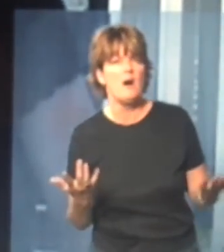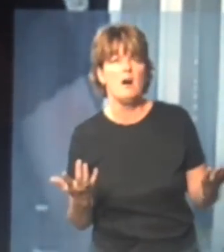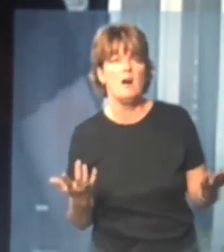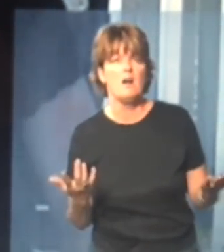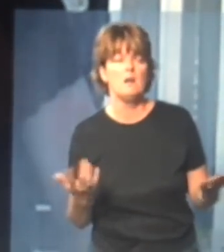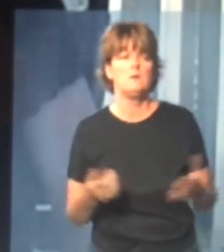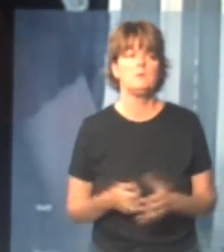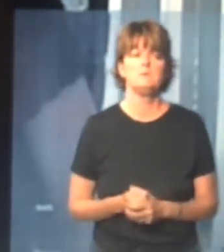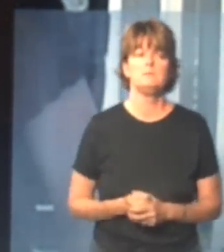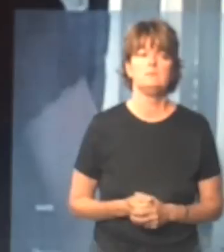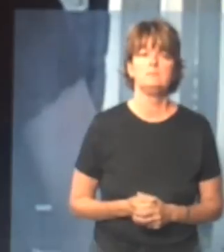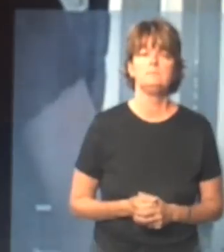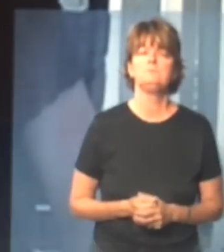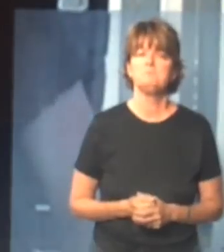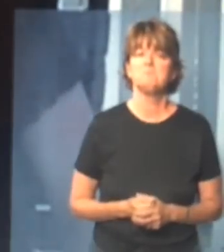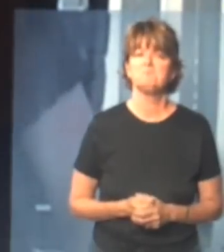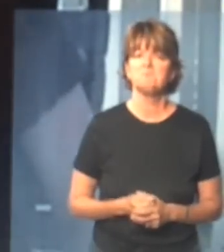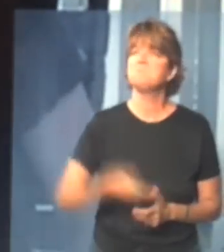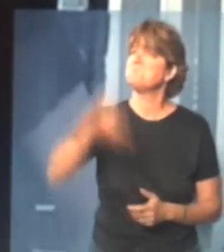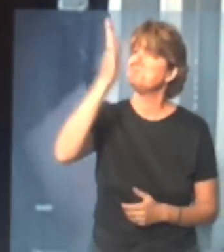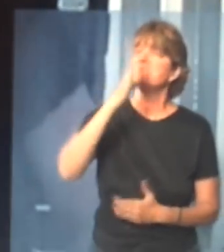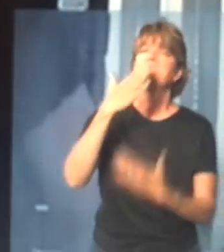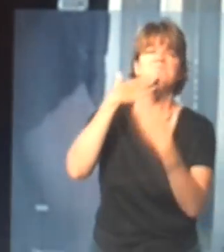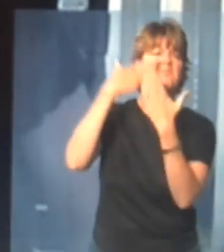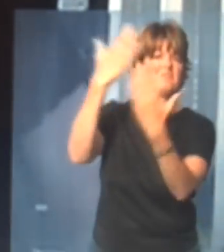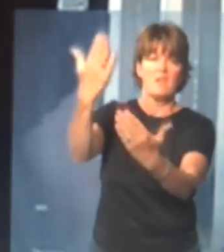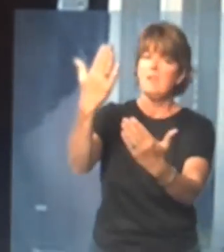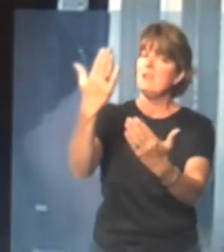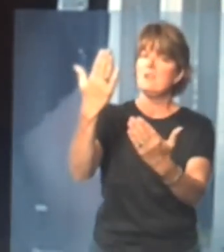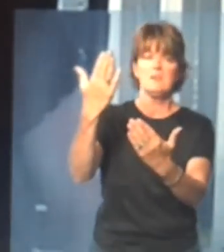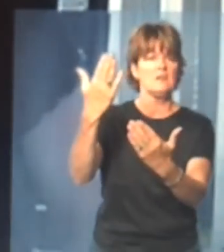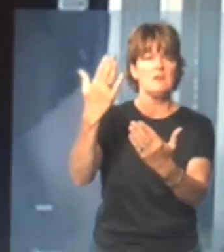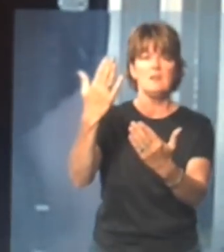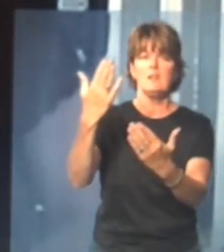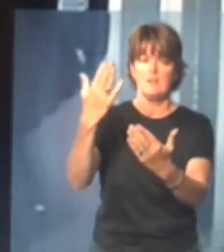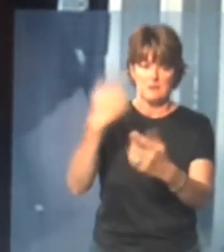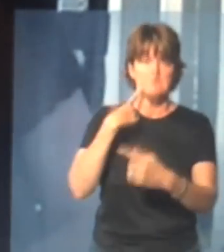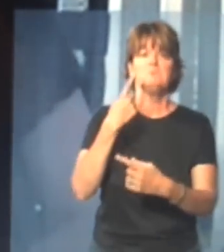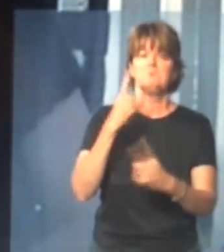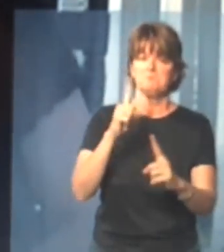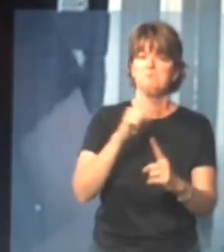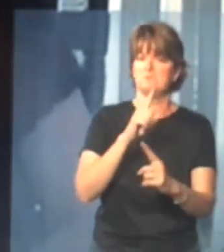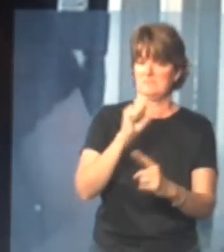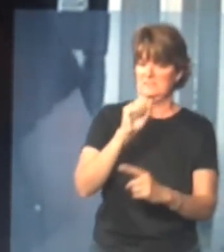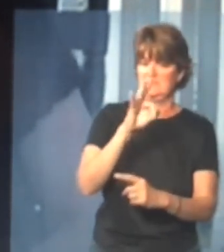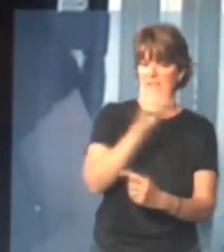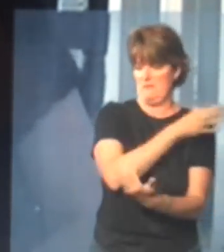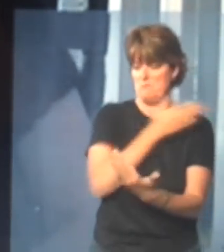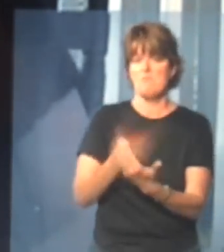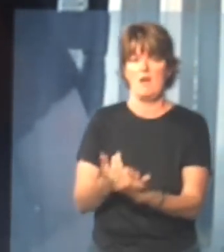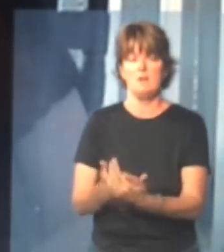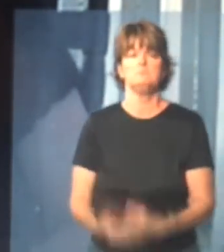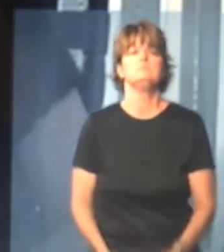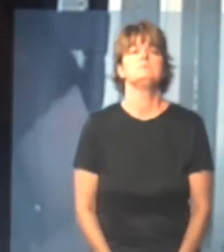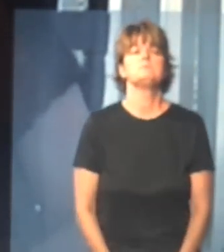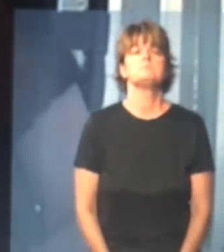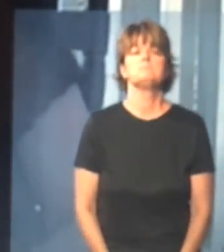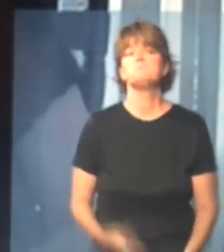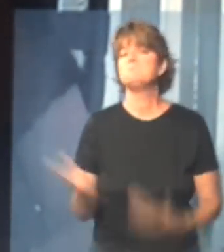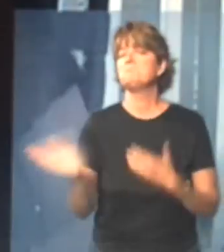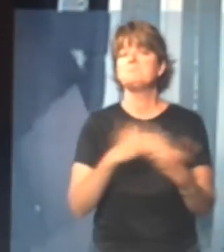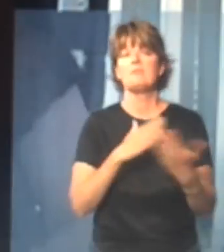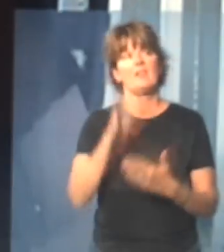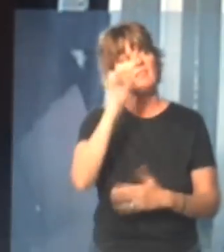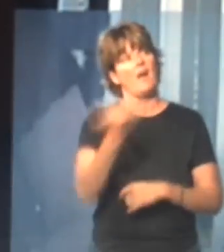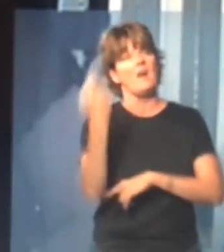I just thank God that, you know, we come back safely, and so, I never